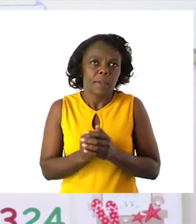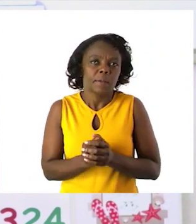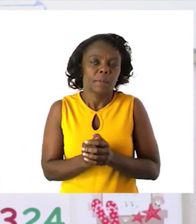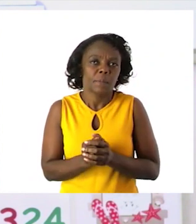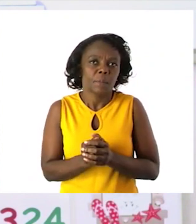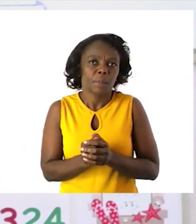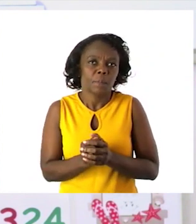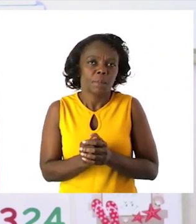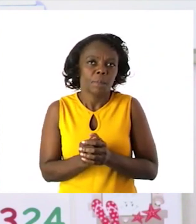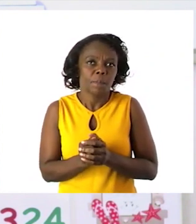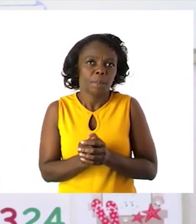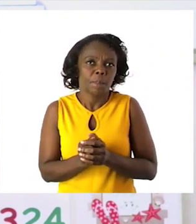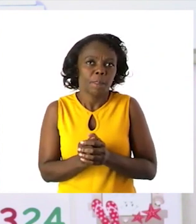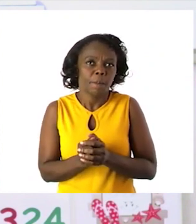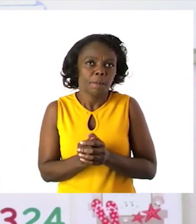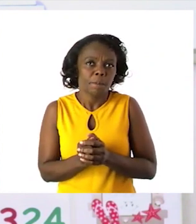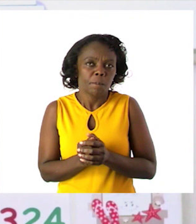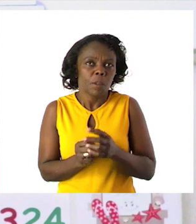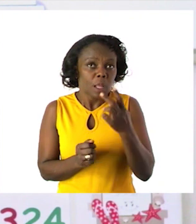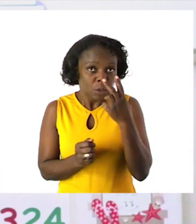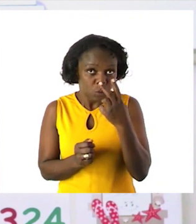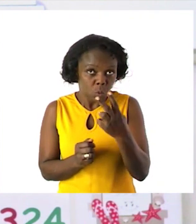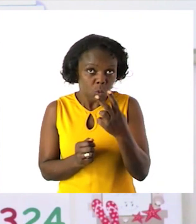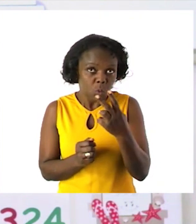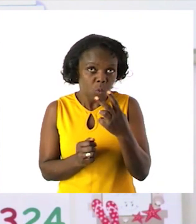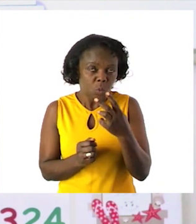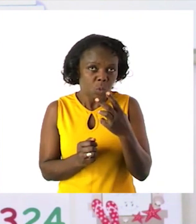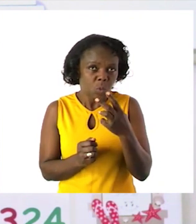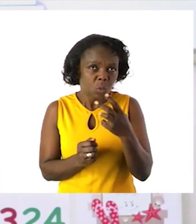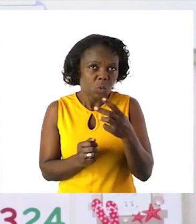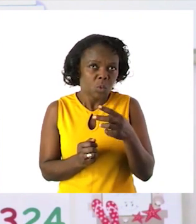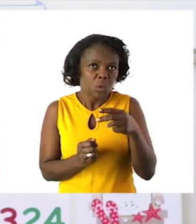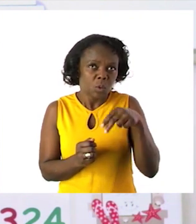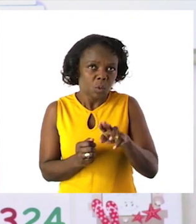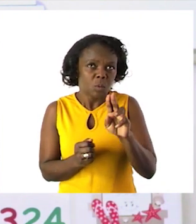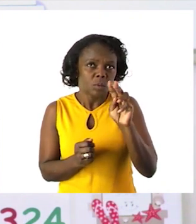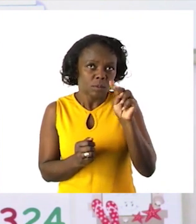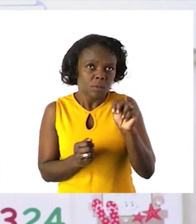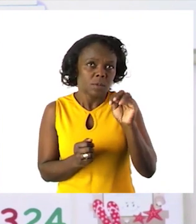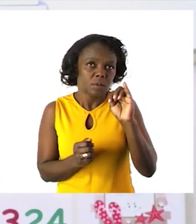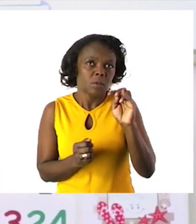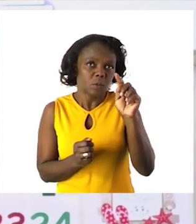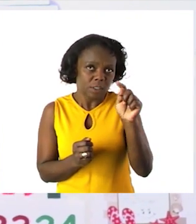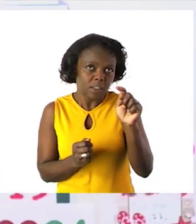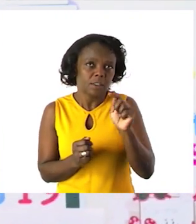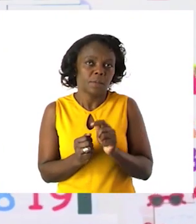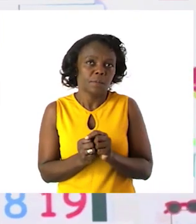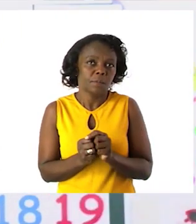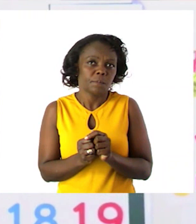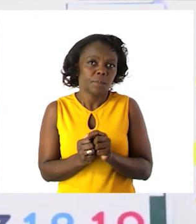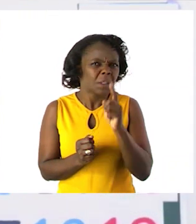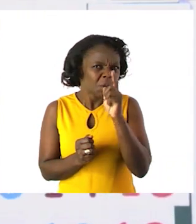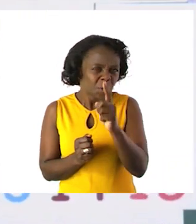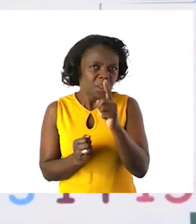Remember the place values? A 2. What place value does it have? A 2 is a unit. And